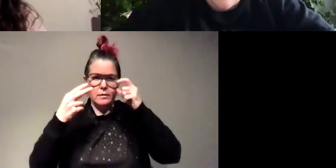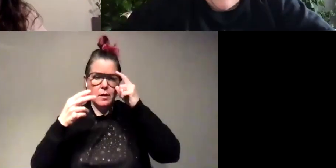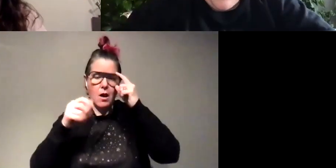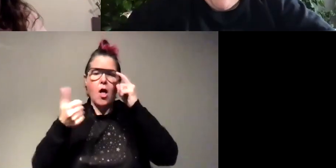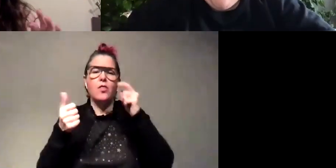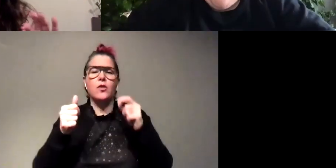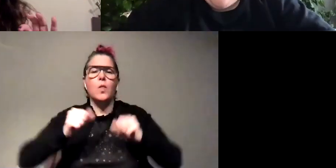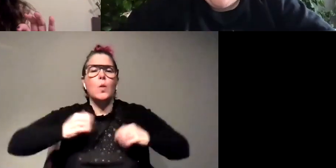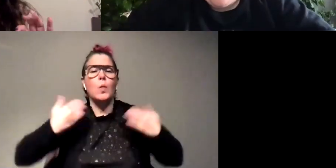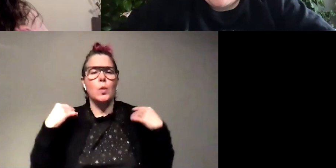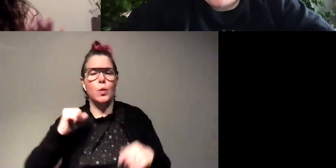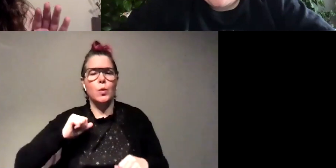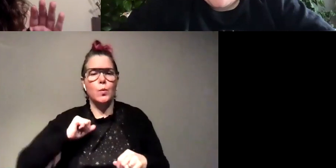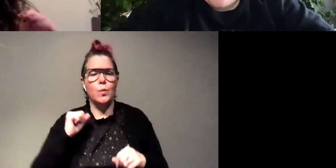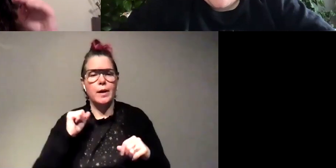yeah yeah so